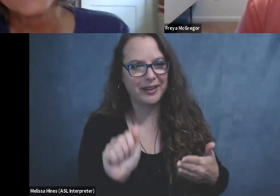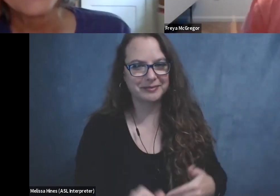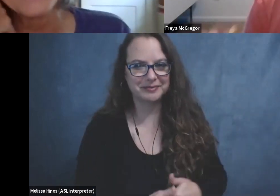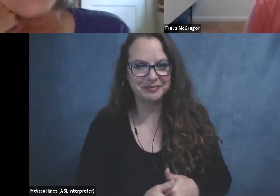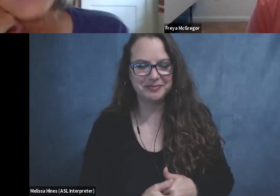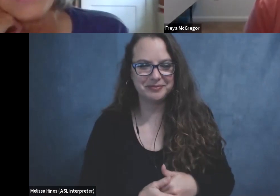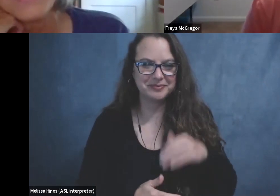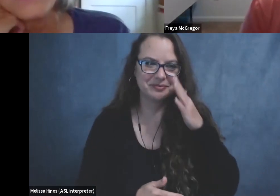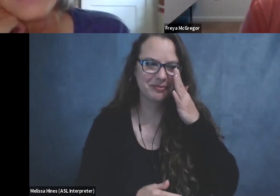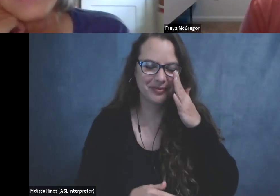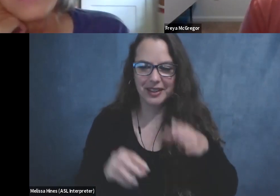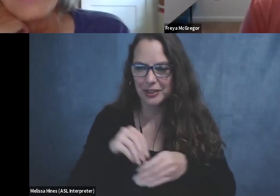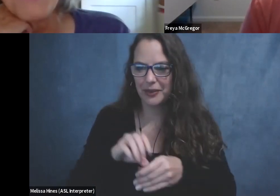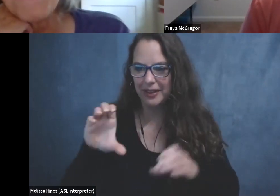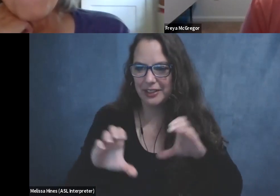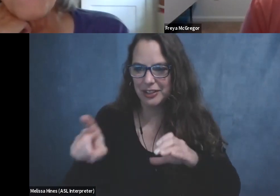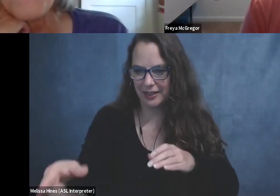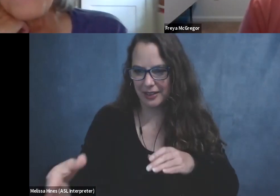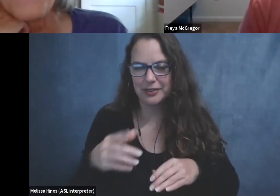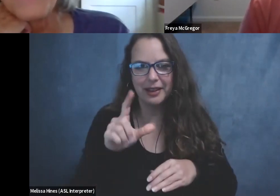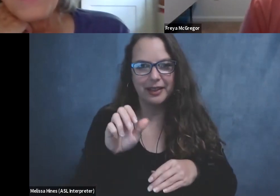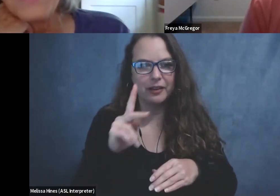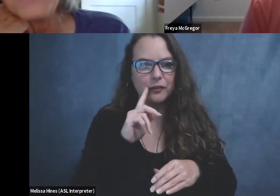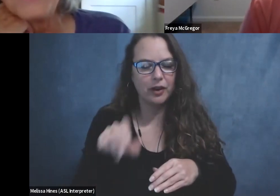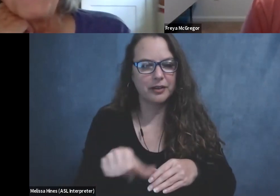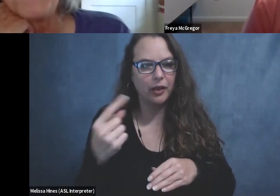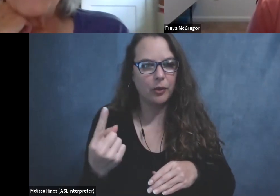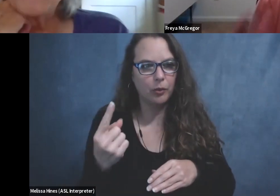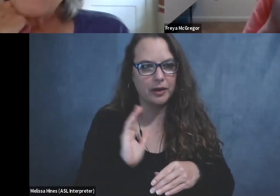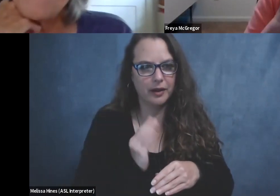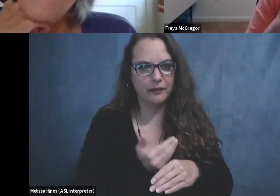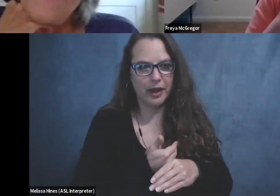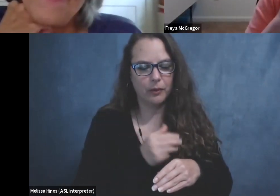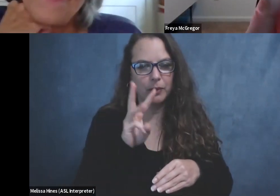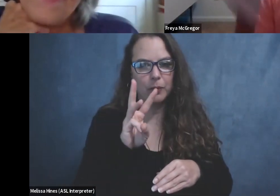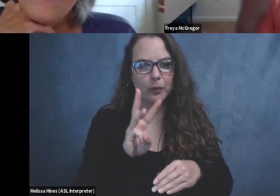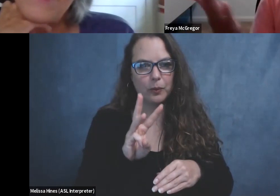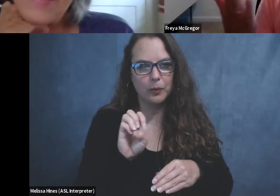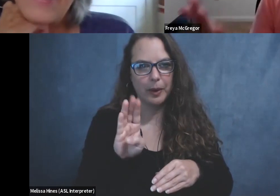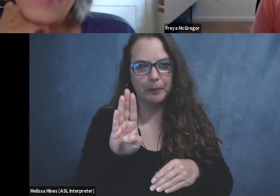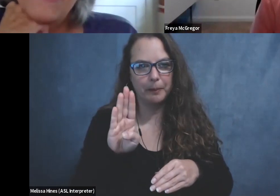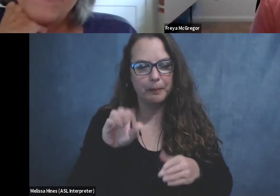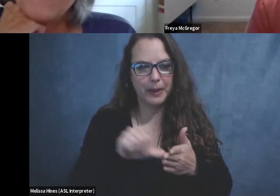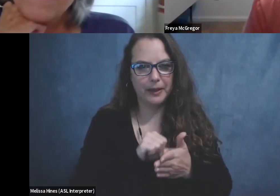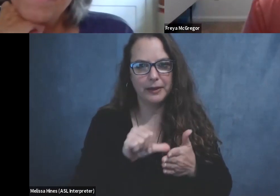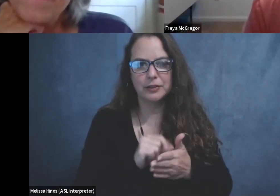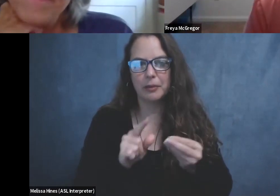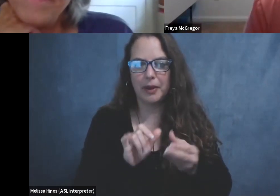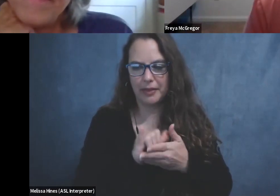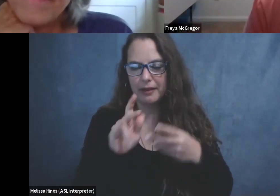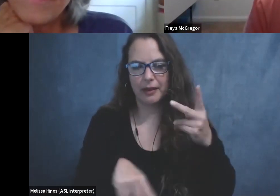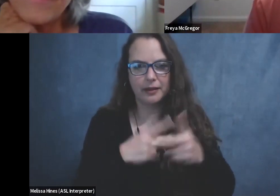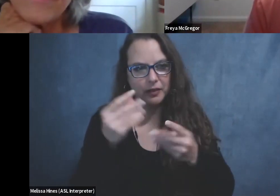Yeah. So in the chat, there's a link to, um, another one of our, um, website web pages about the sort of information that you might